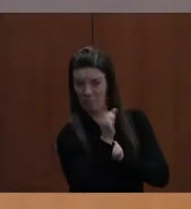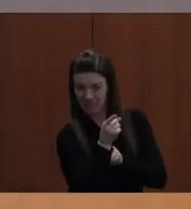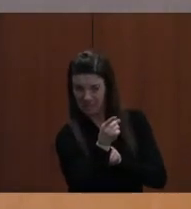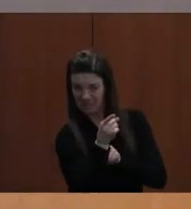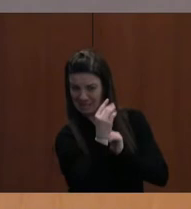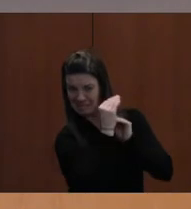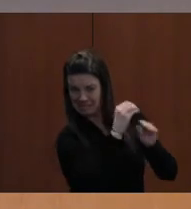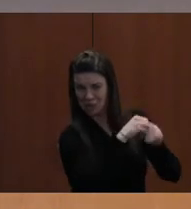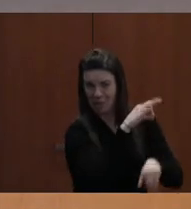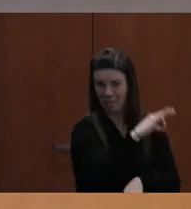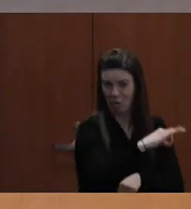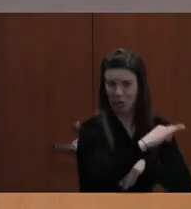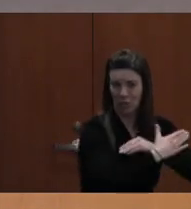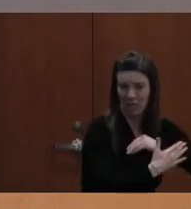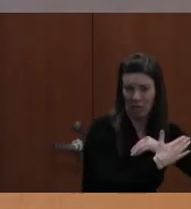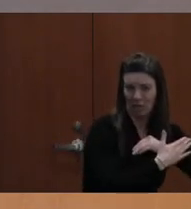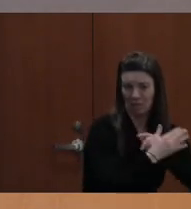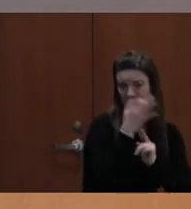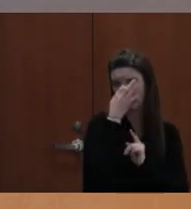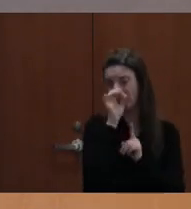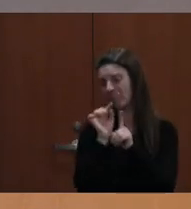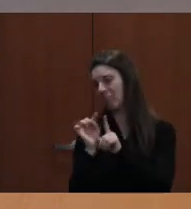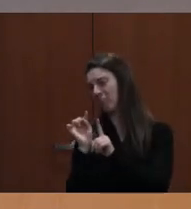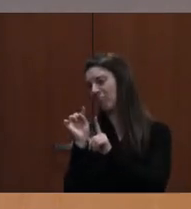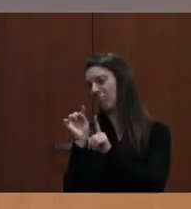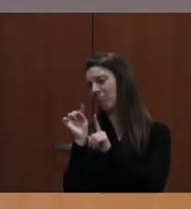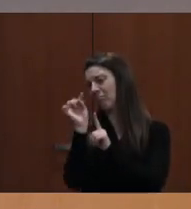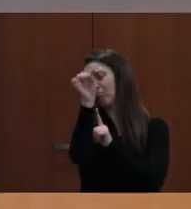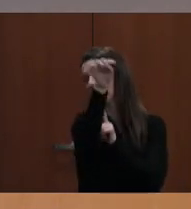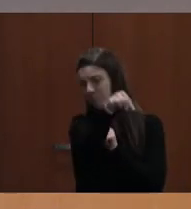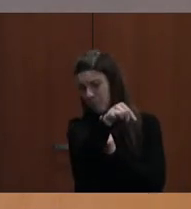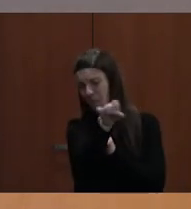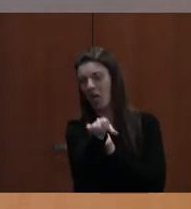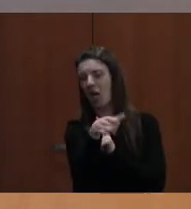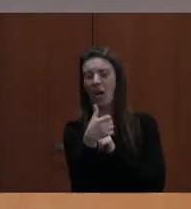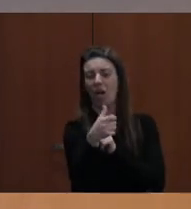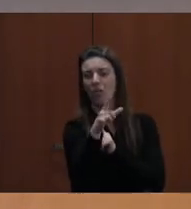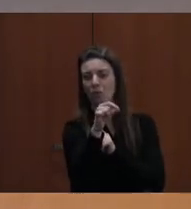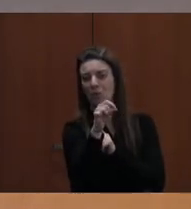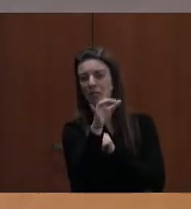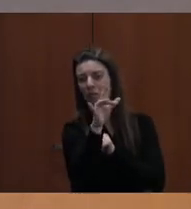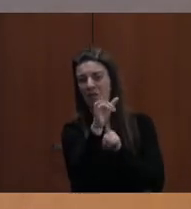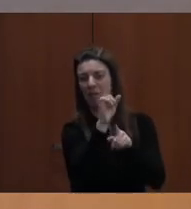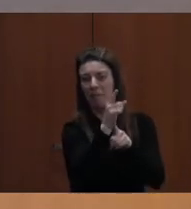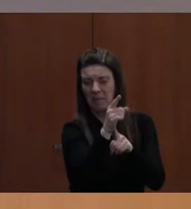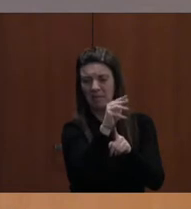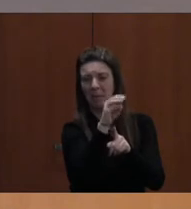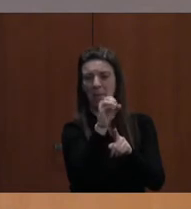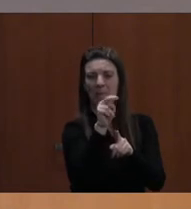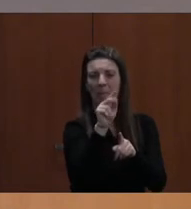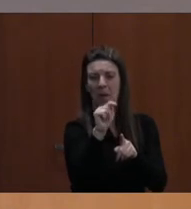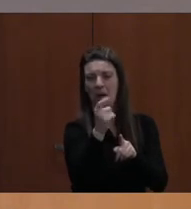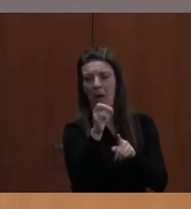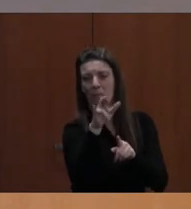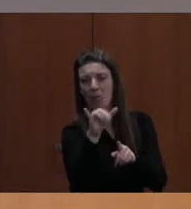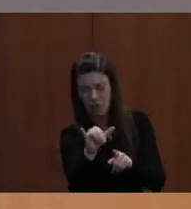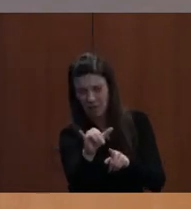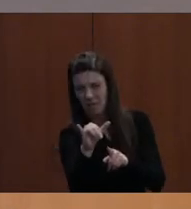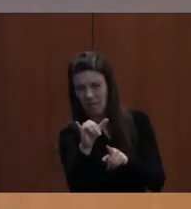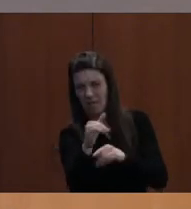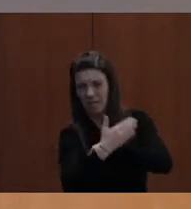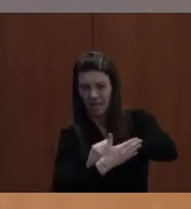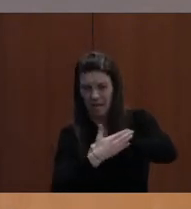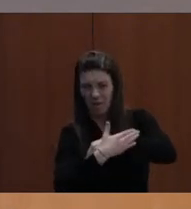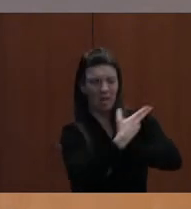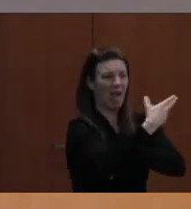GO ANOTHER 20 MINUTES, 25 MINUTES, THEY'RE IN MONTGOMERY COUNTY. ANOTHER 25 MINUTES, THEY'RE IN HIRED COUNTY. THOSE COUNTIES ARE ALL